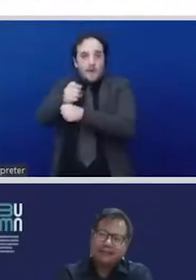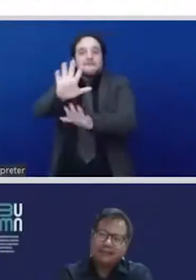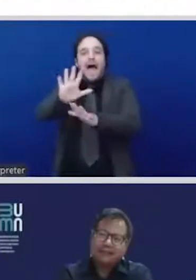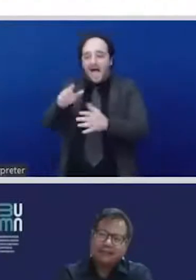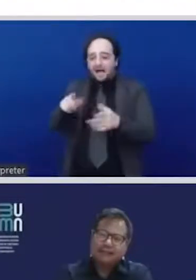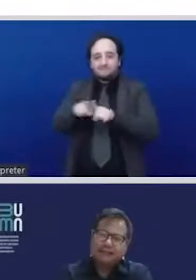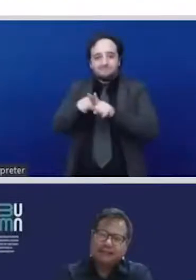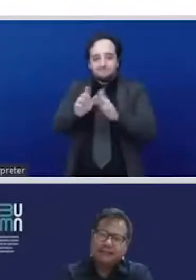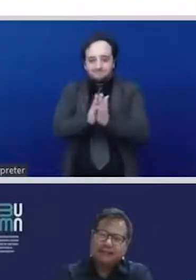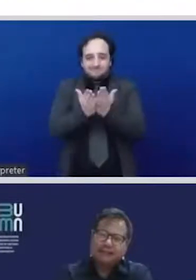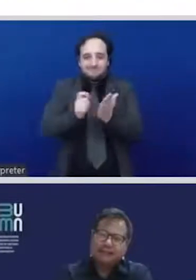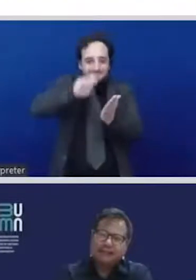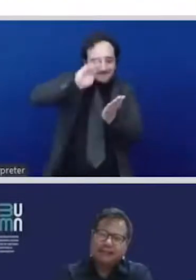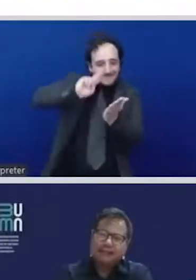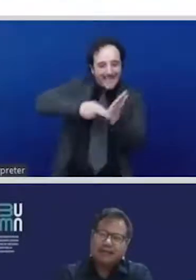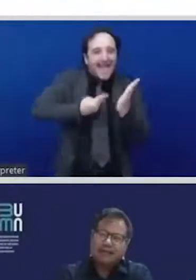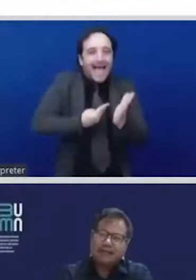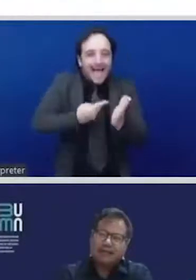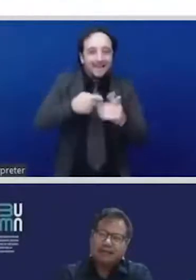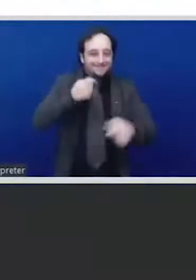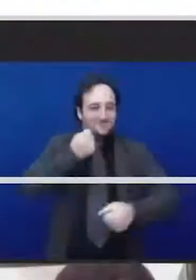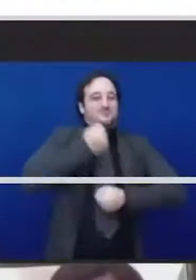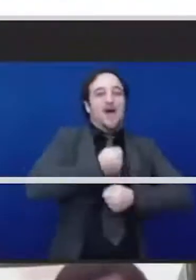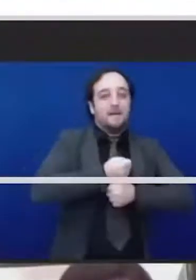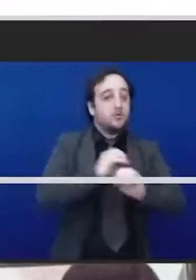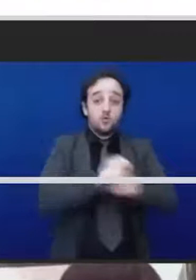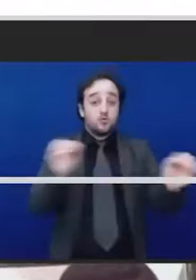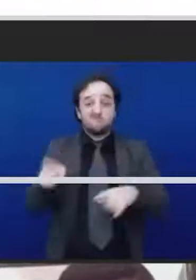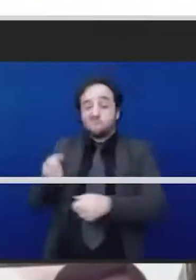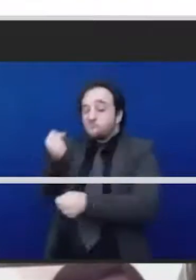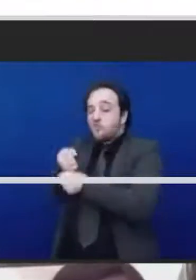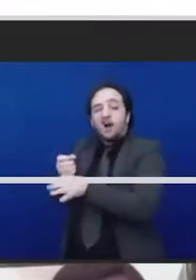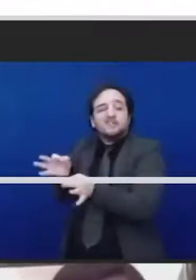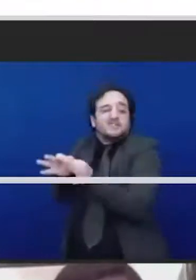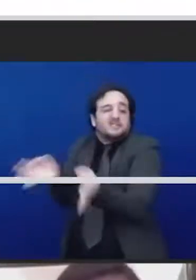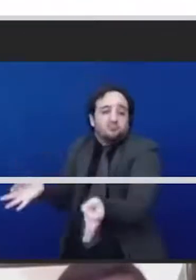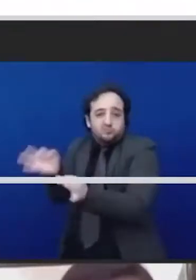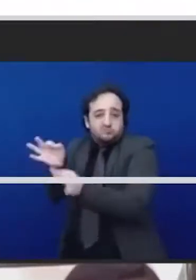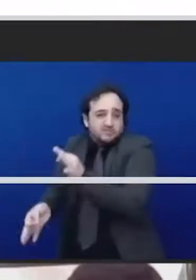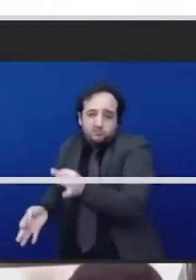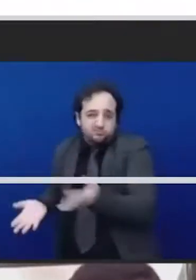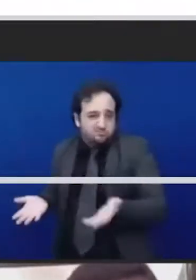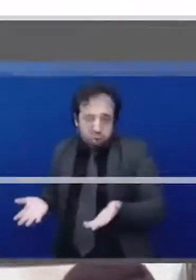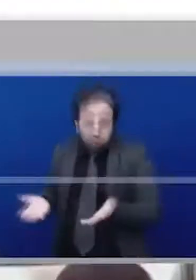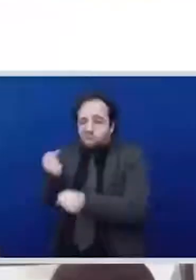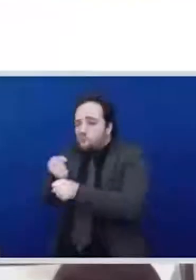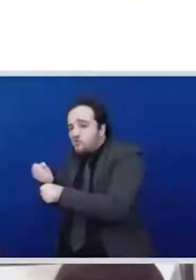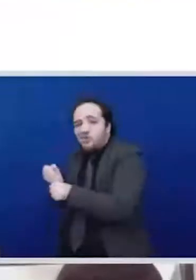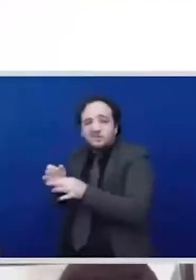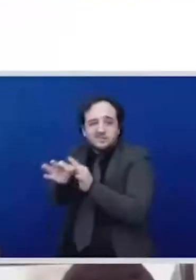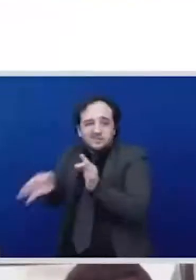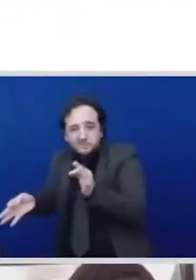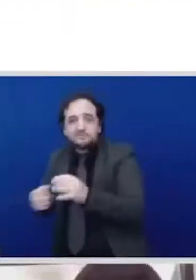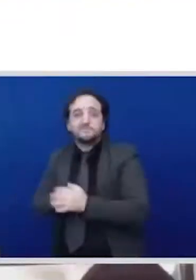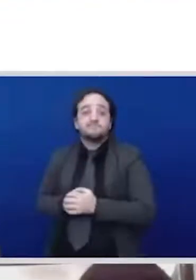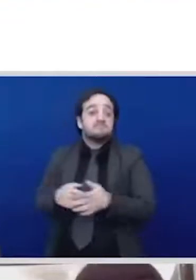within women from the rural to the urban settings layoffs meant that there was a reversal of migration